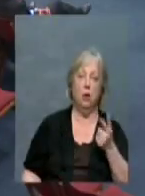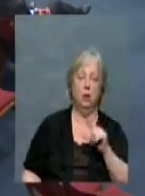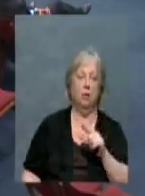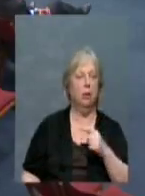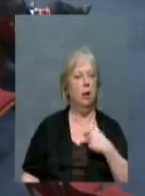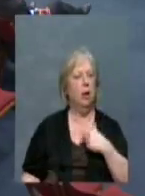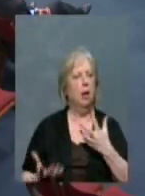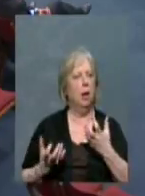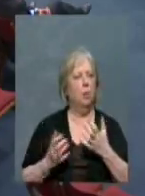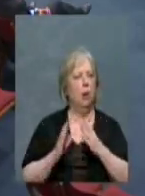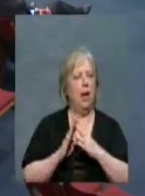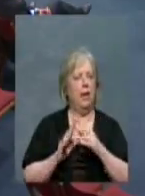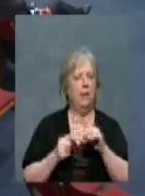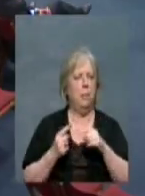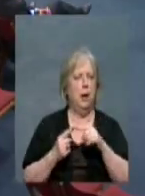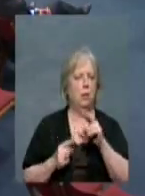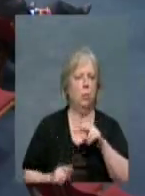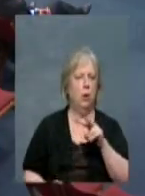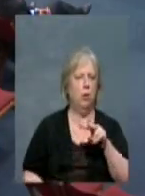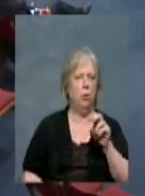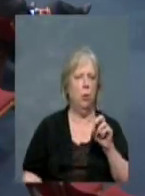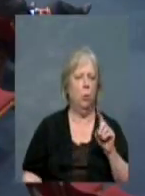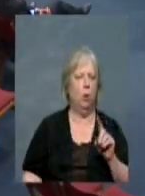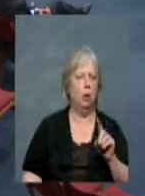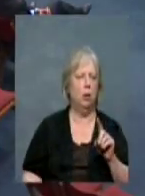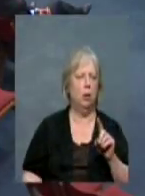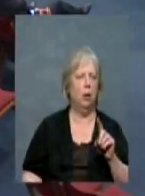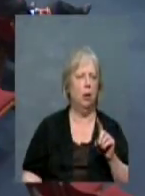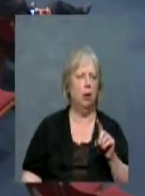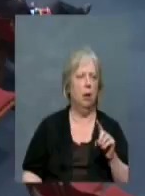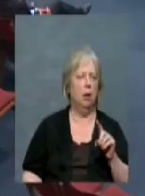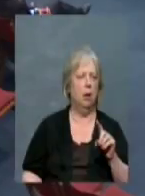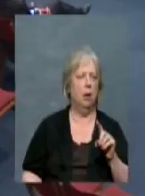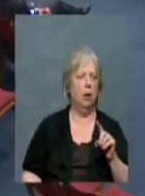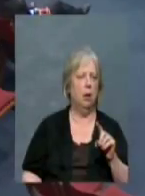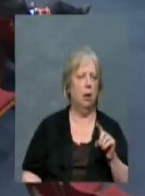wanted to ask the 2201 Denison.